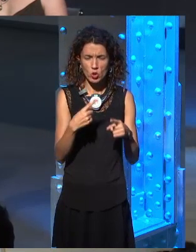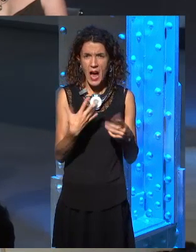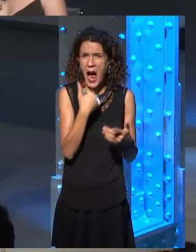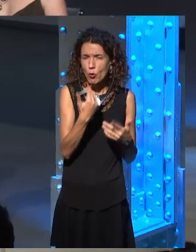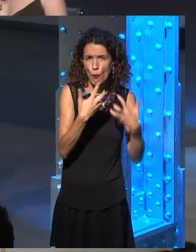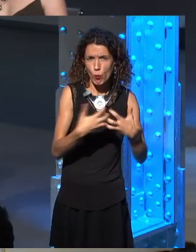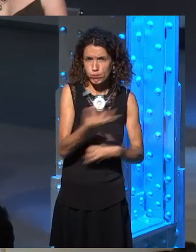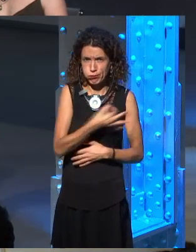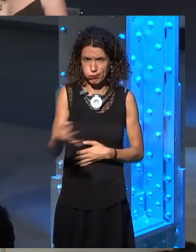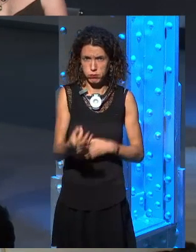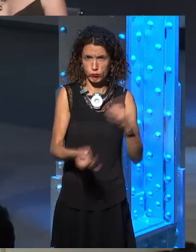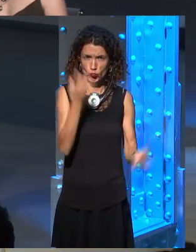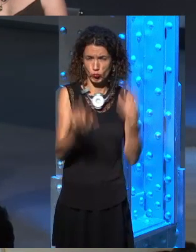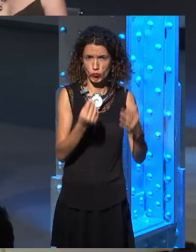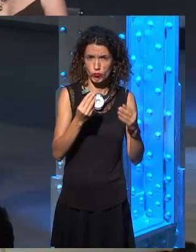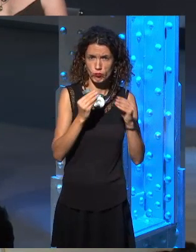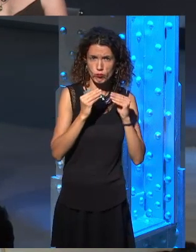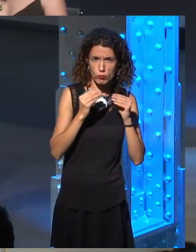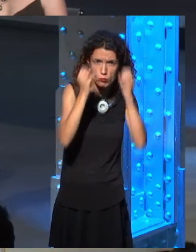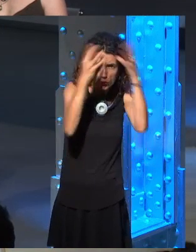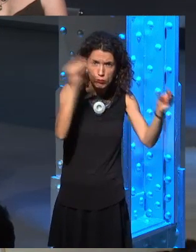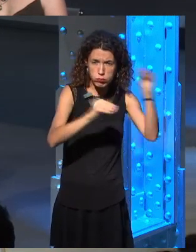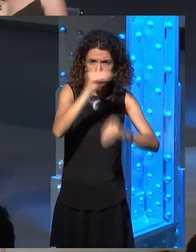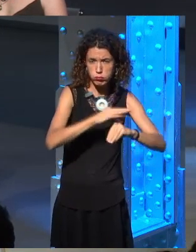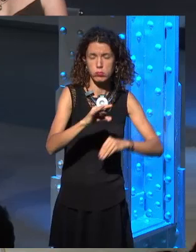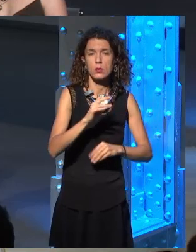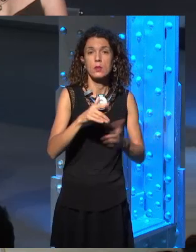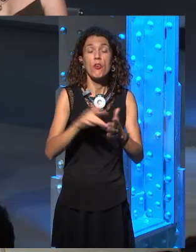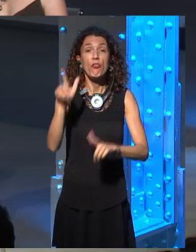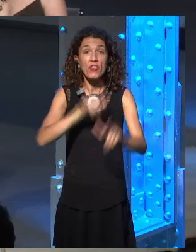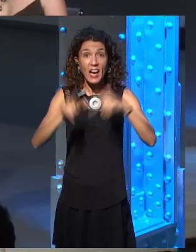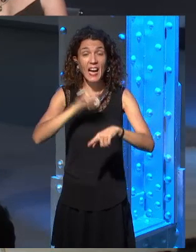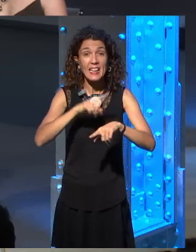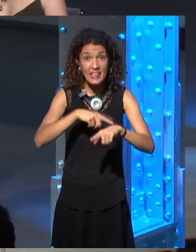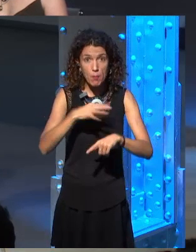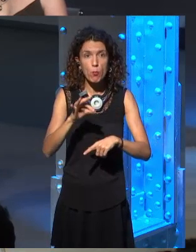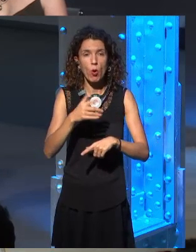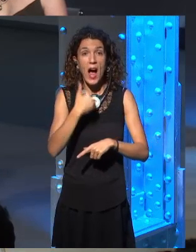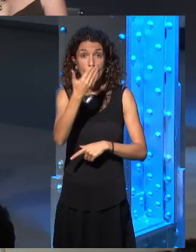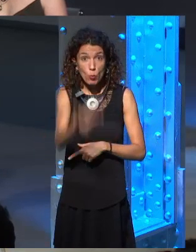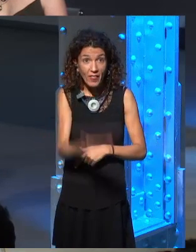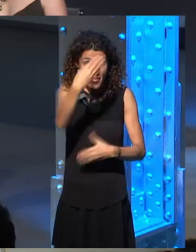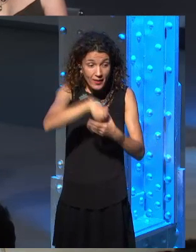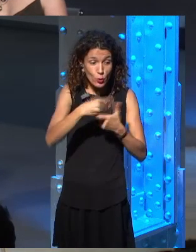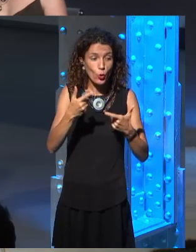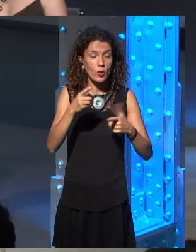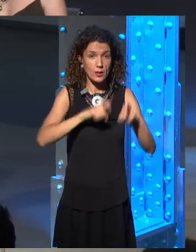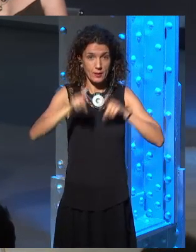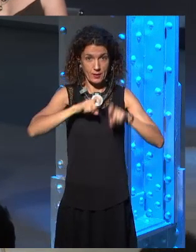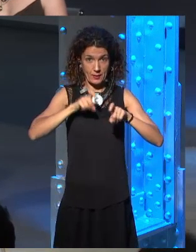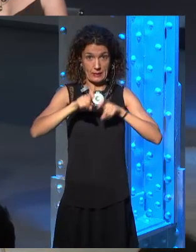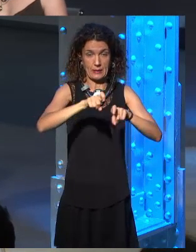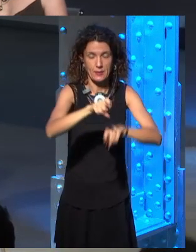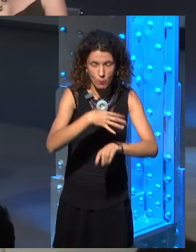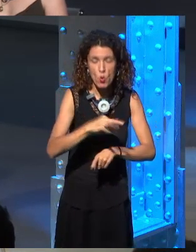if time travel was some important aspect of the story, that he will make it work for me. Uh, I think it probably will,